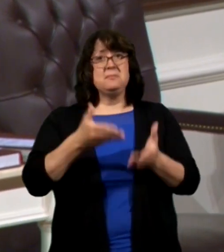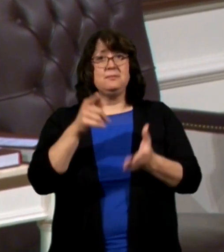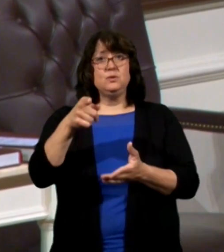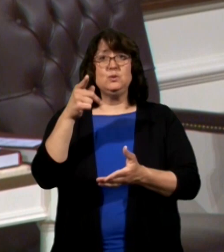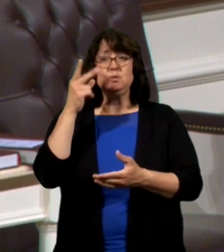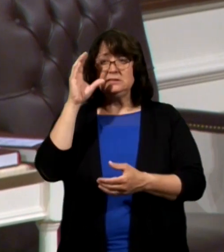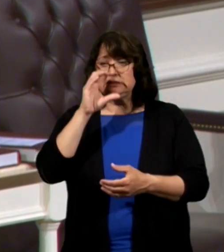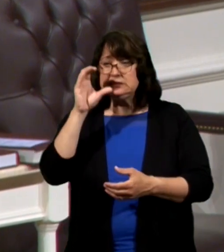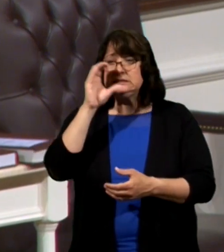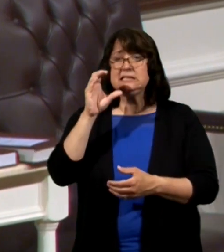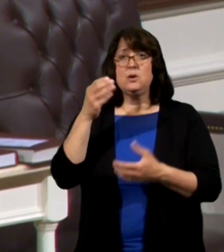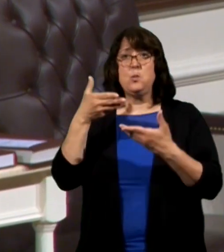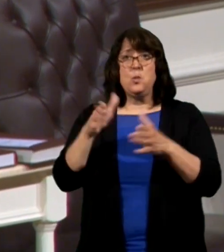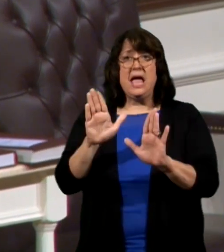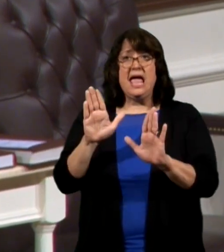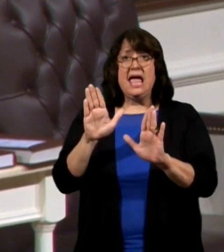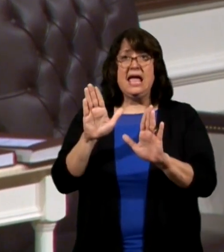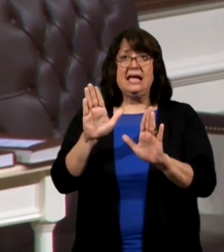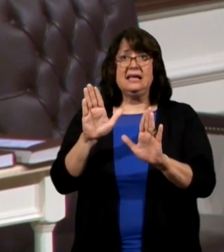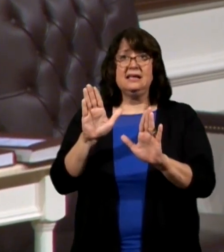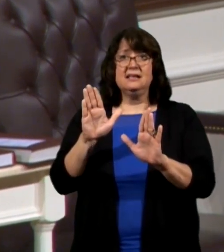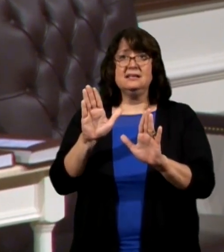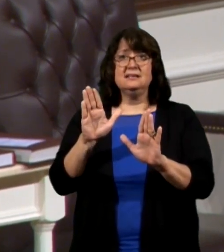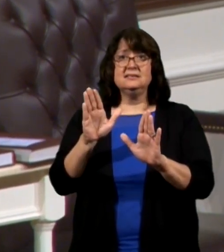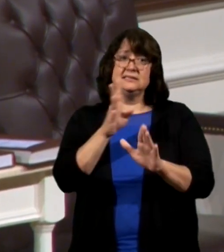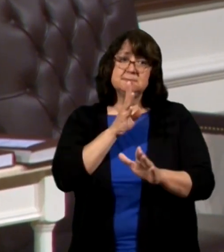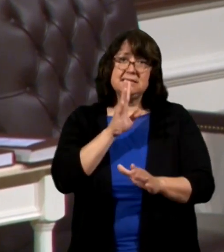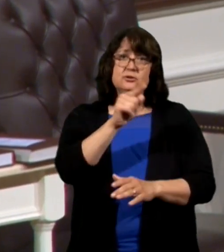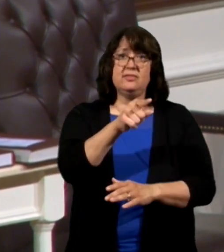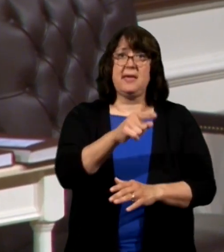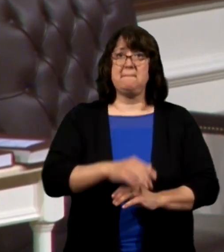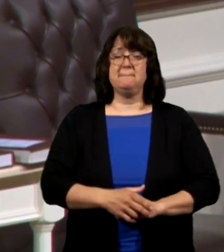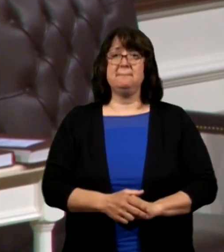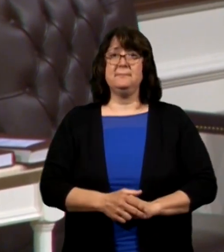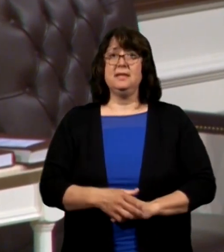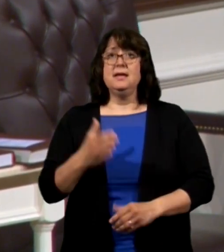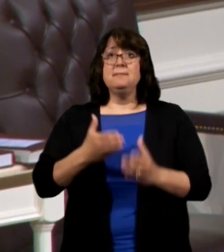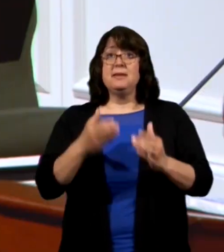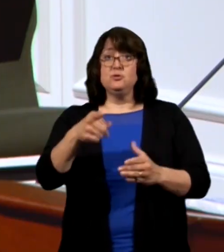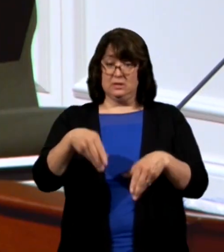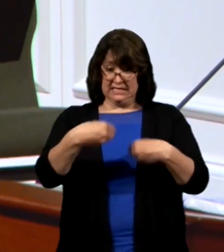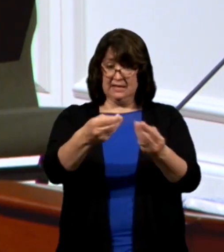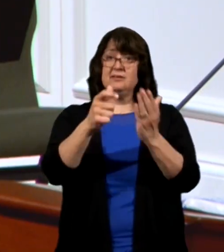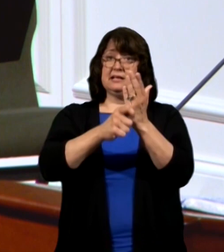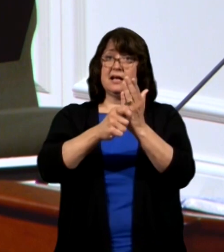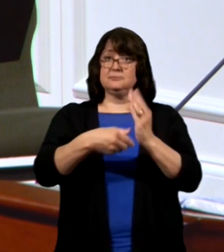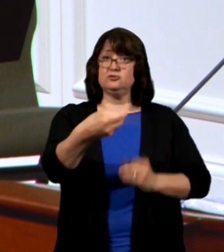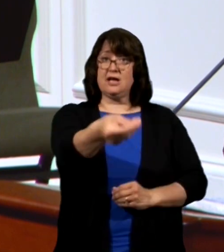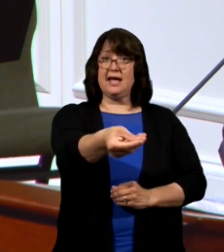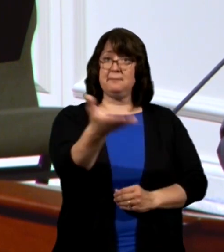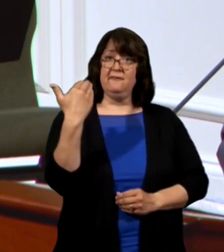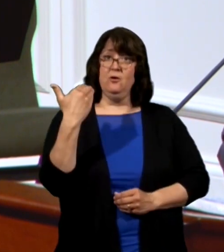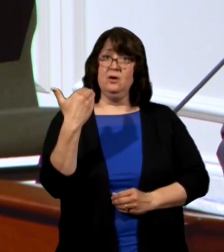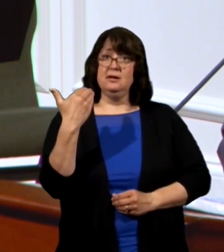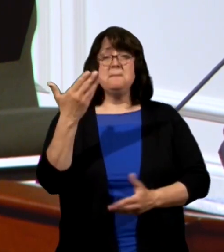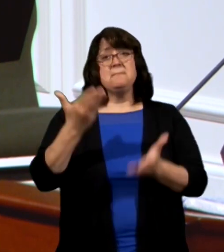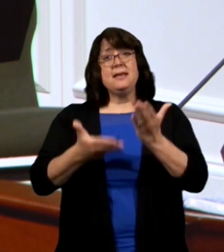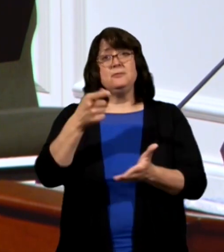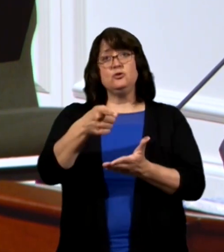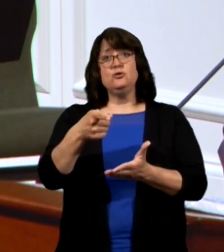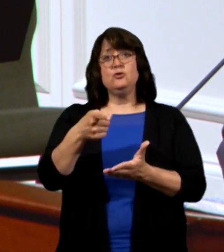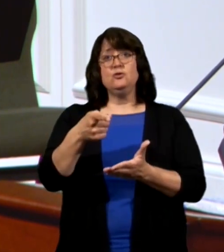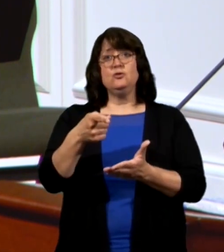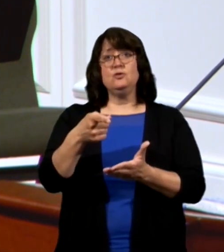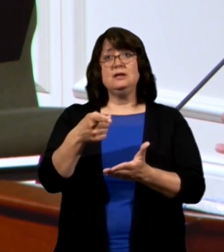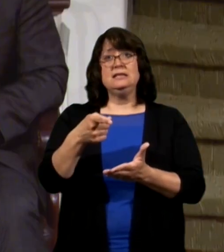seeking a way to speak to them you maybe have given them a gospel track in the past you may have been